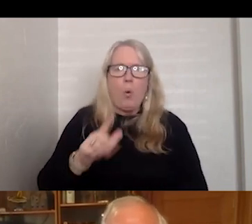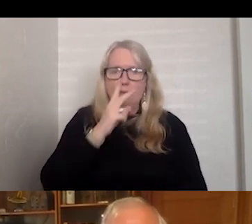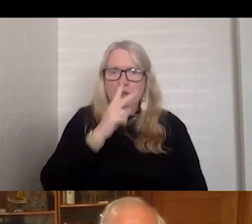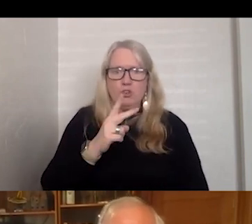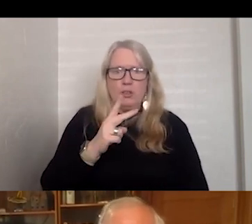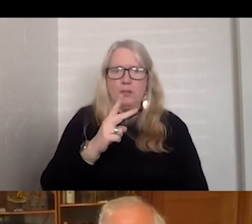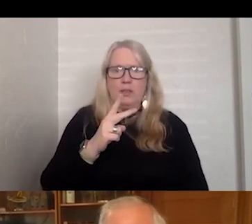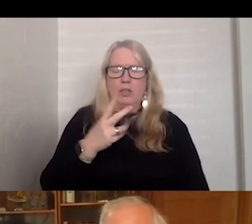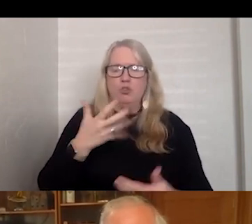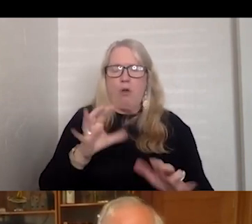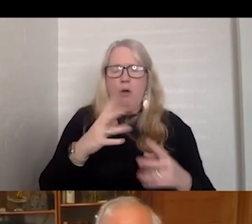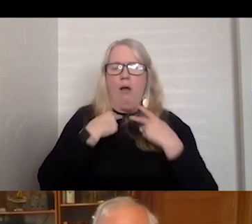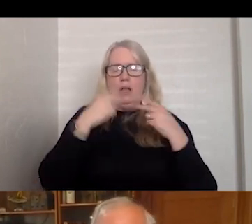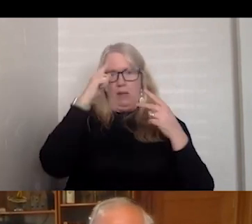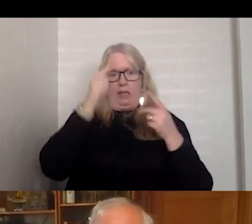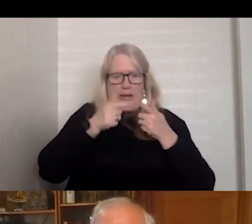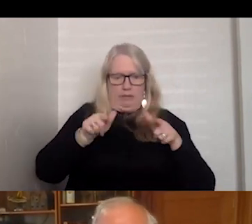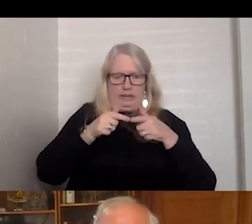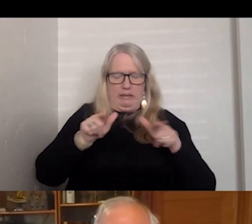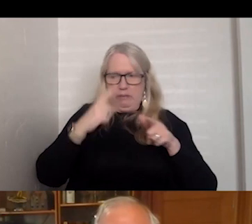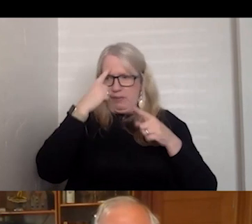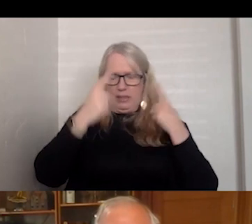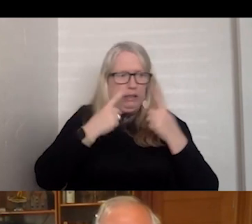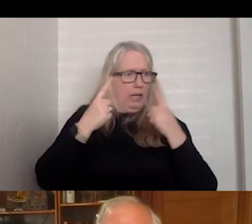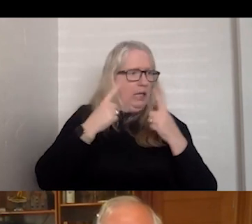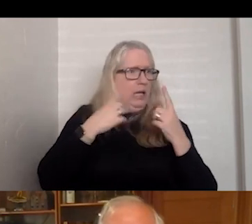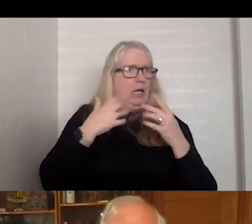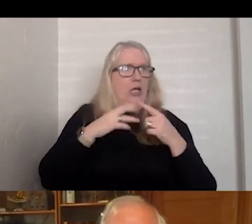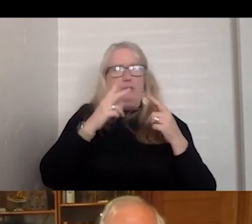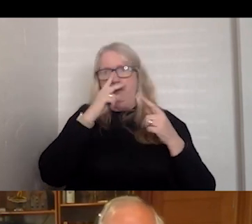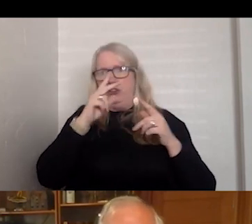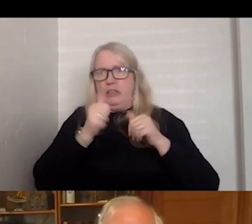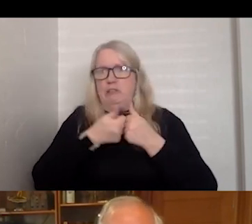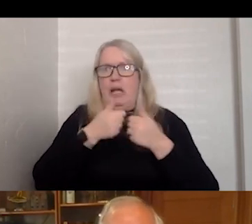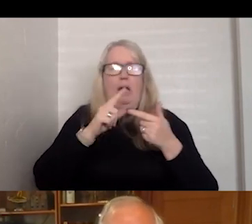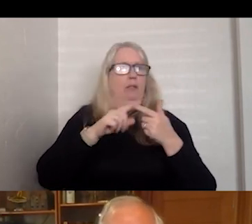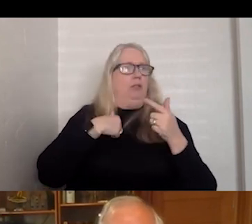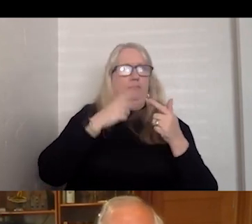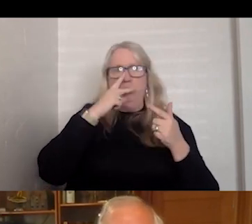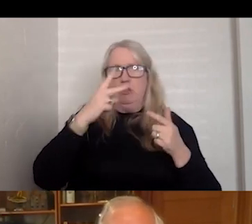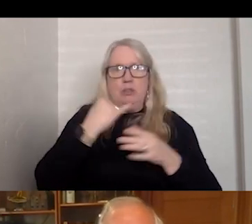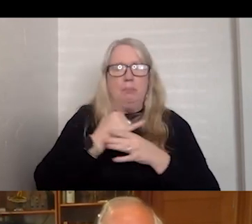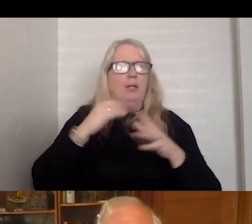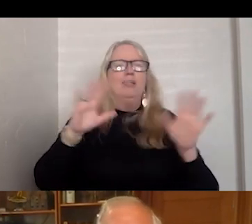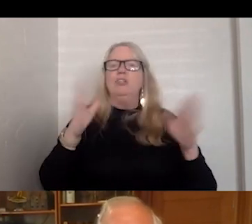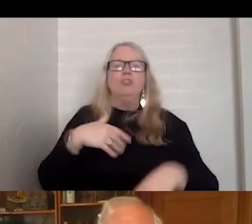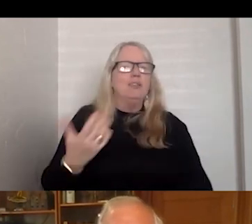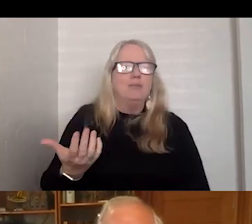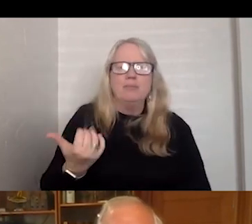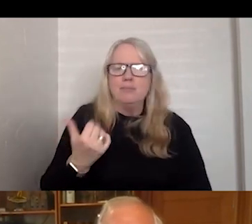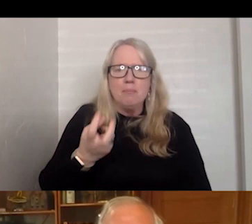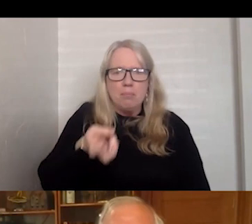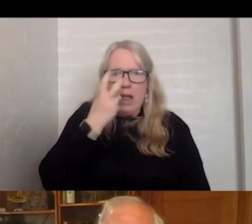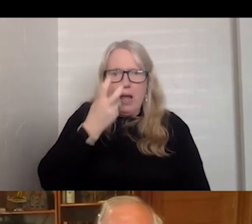wrap yourself up in linguistic knots and think of visually challenged, visually impaired, visually this or that. Blind,